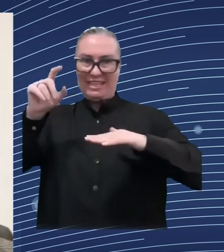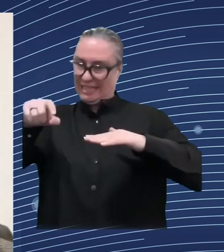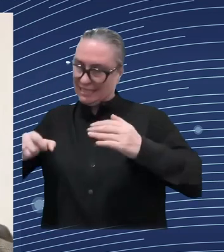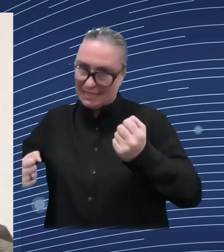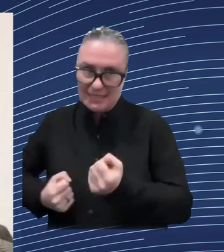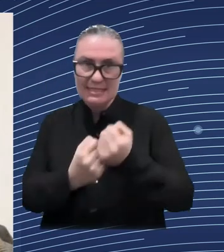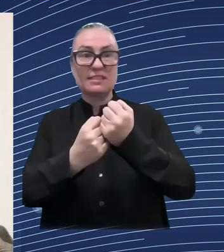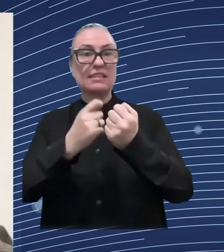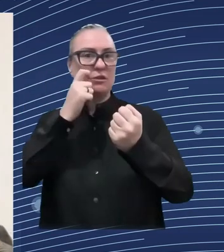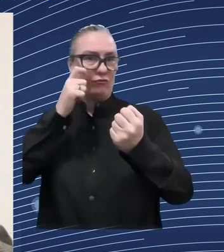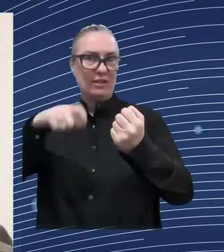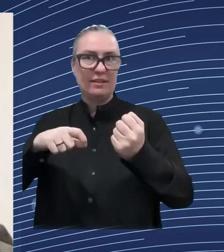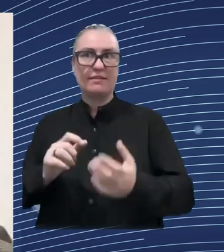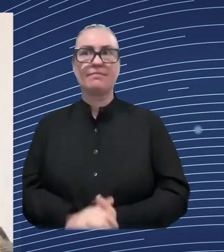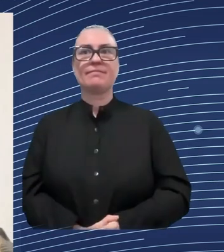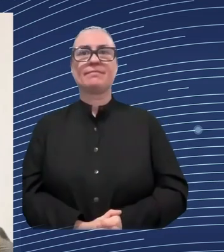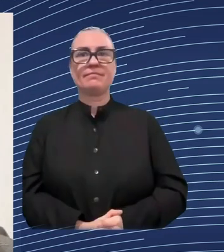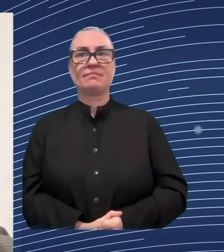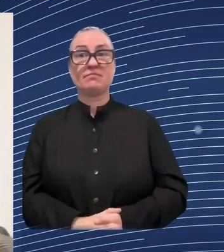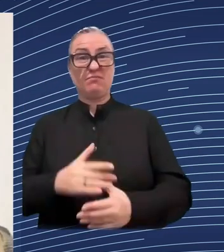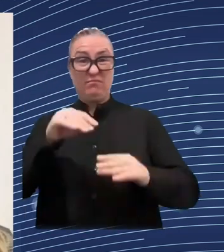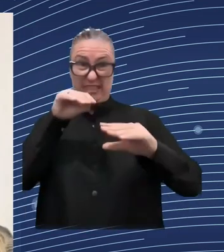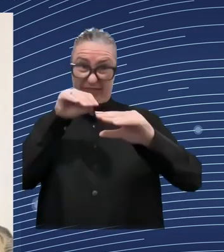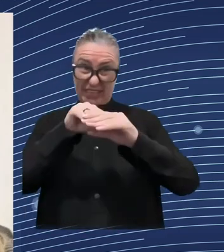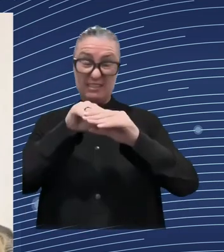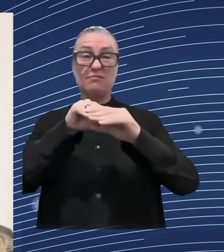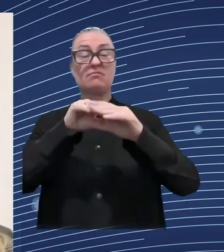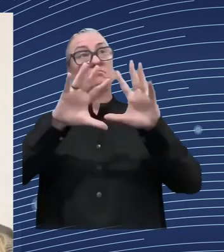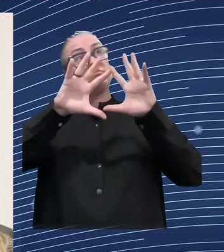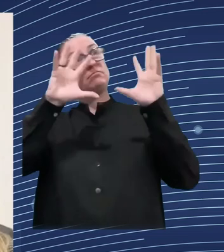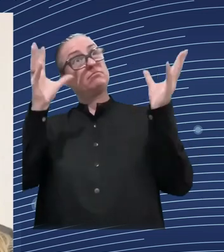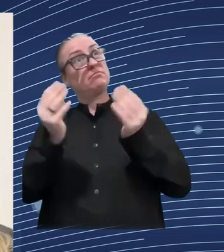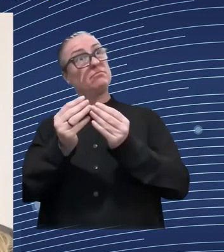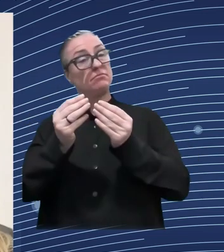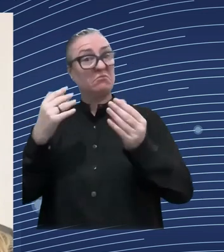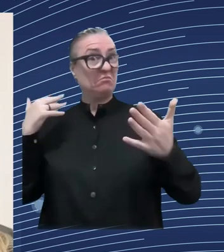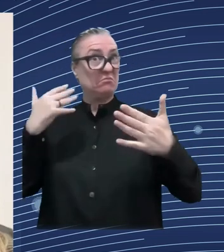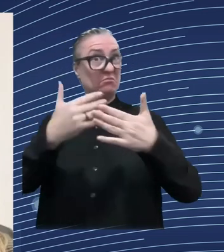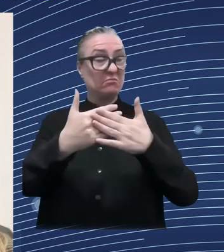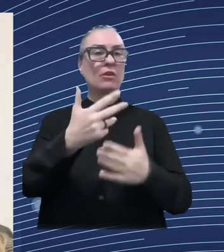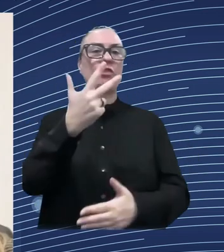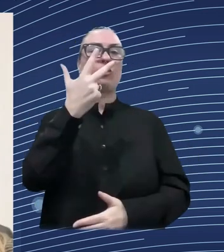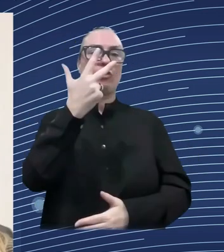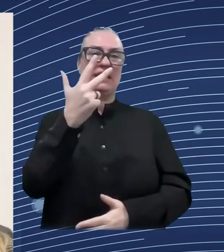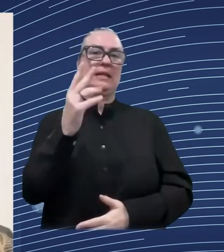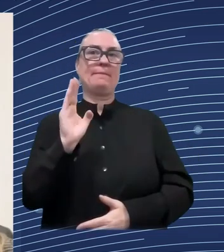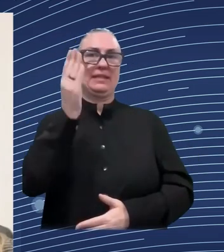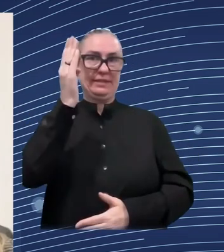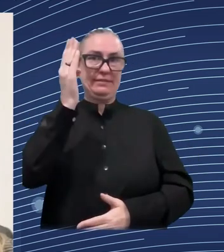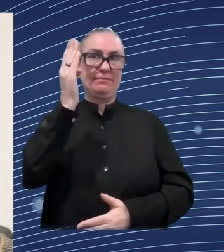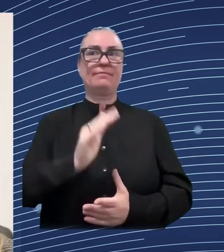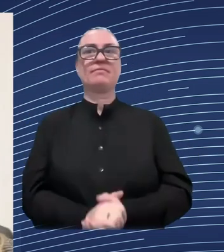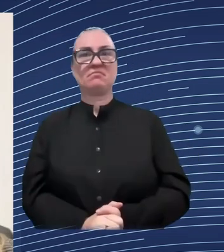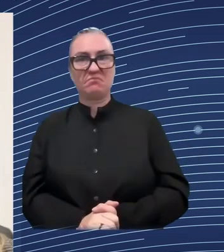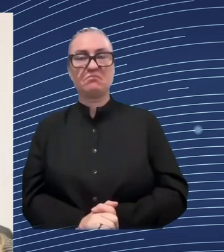helping to keep the economy functioning um helping uh ukraine to survive economically whether that's work that we've done